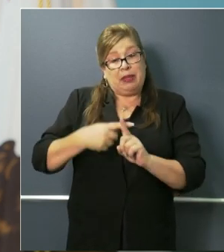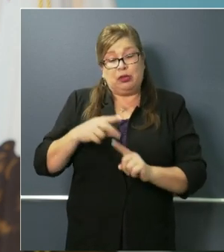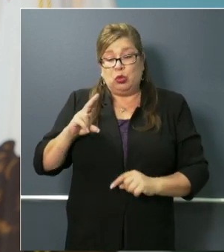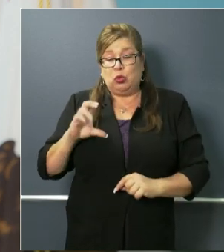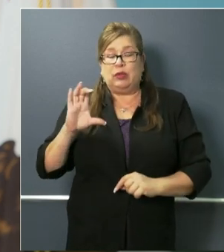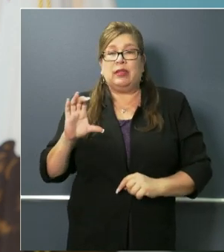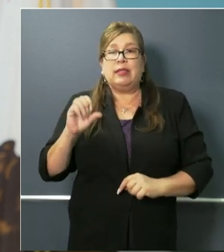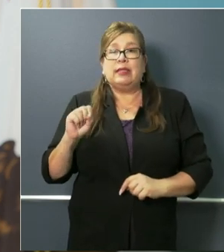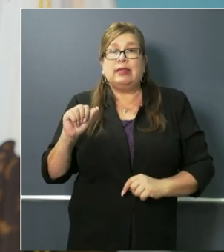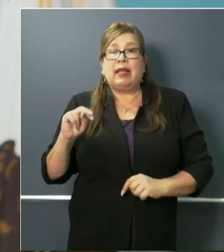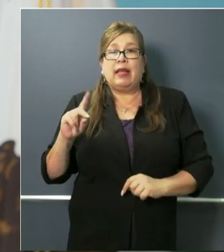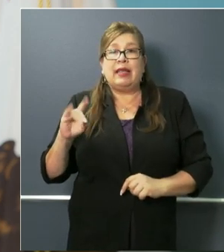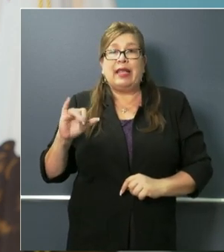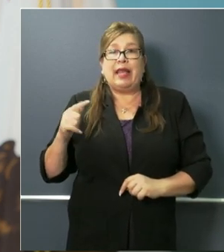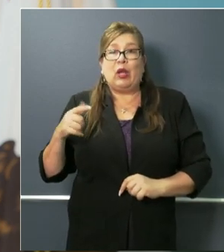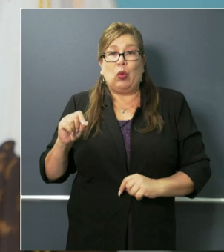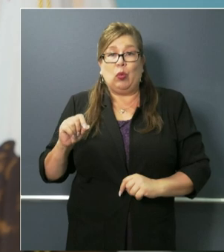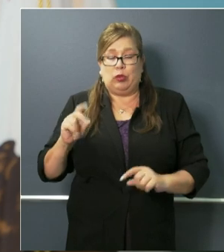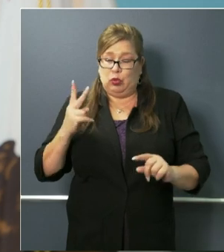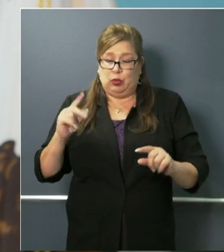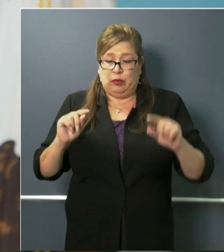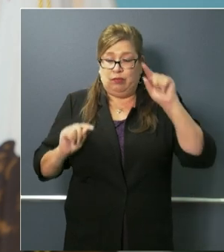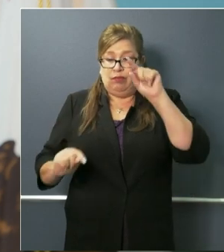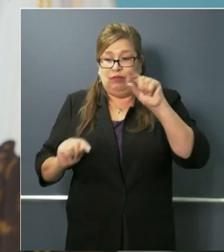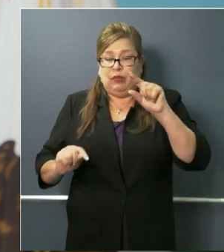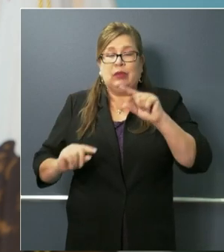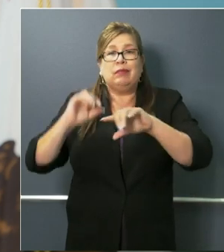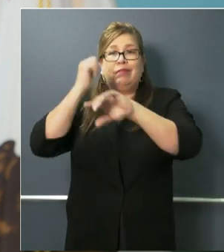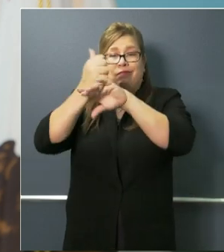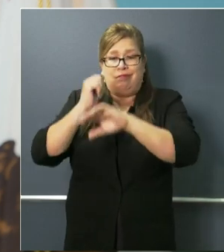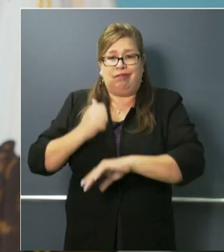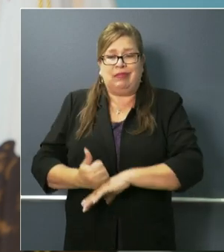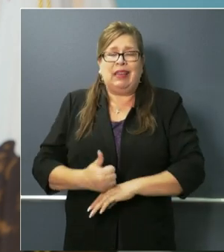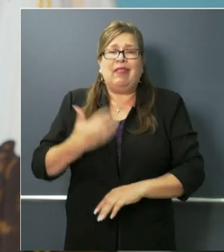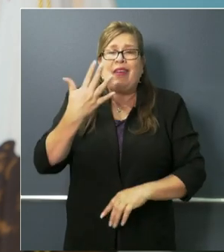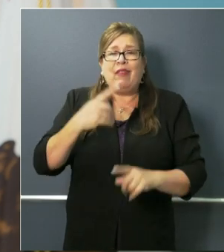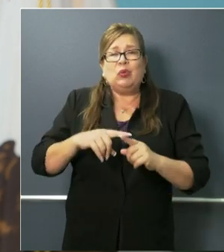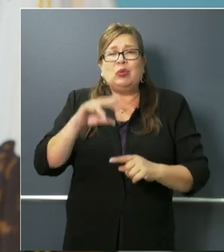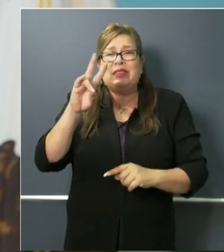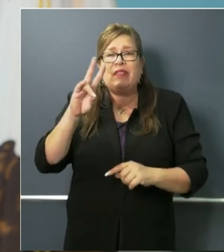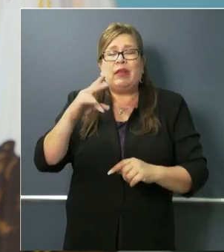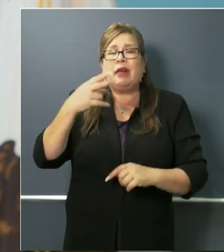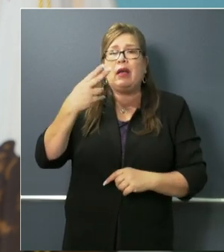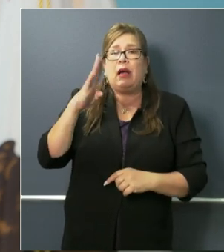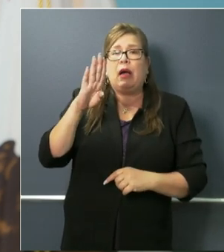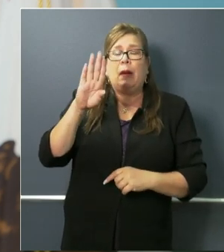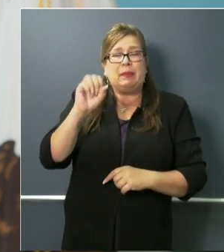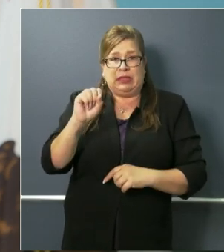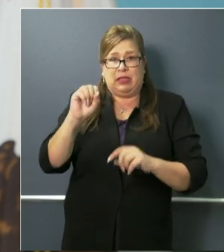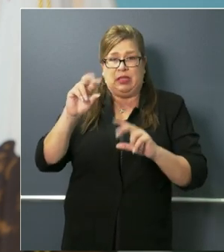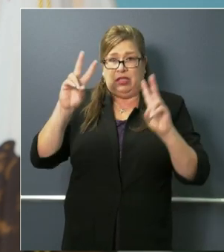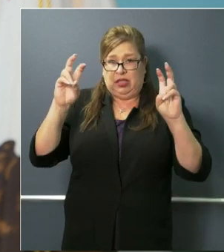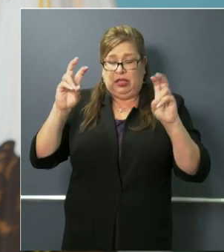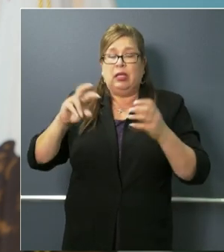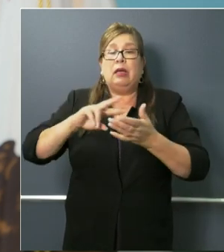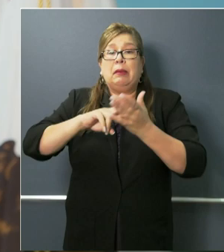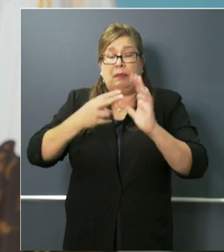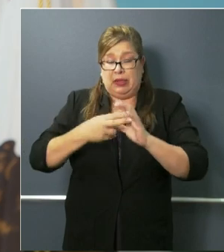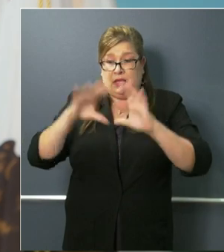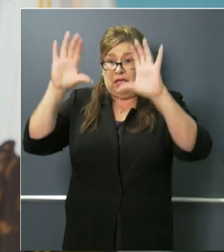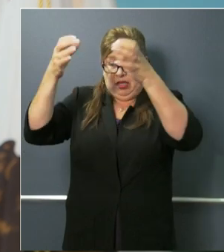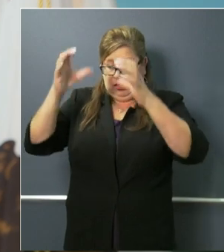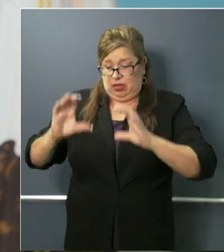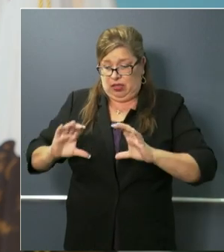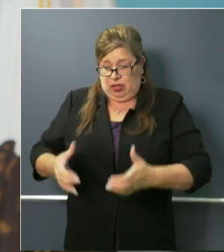to create a minimum of five to seven hubs where we have high throughput, where we will work